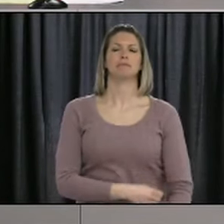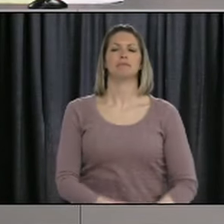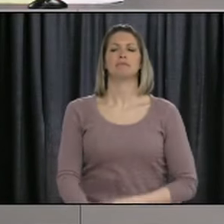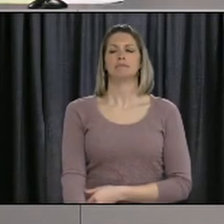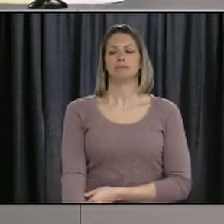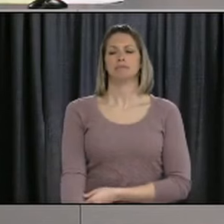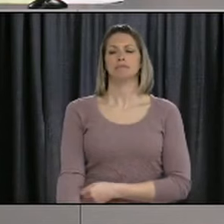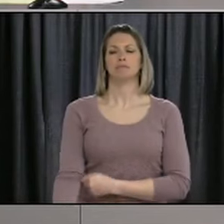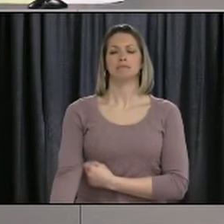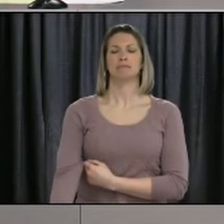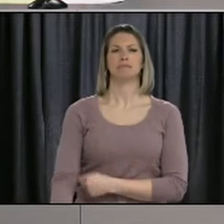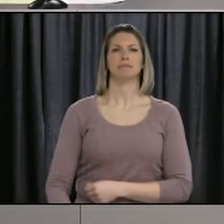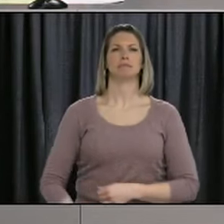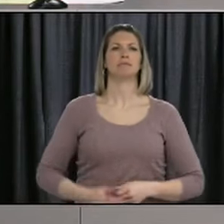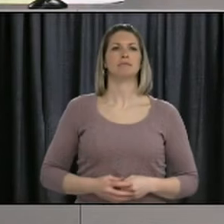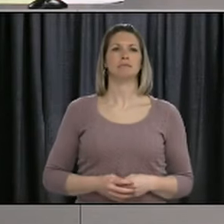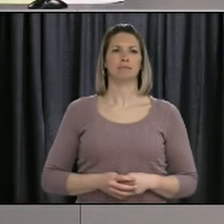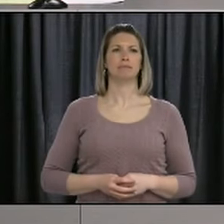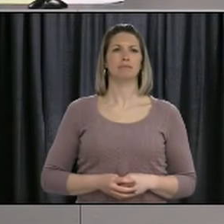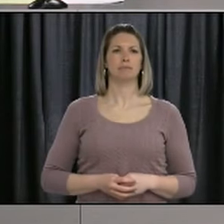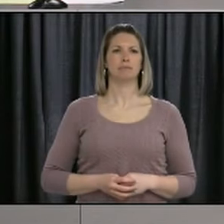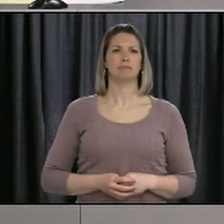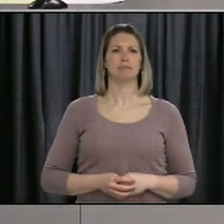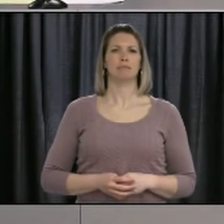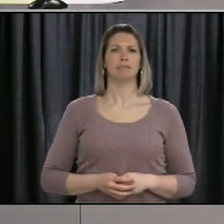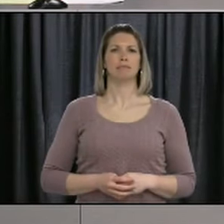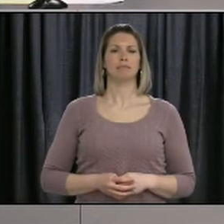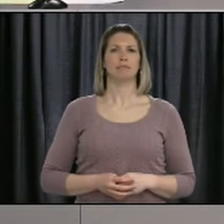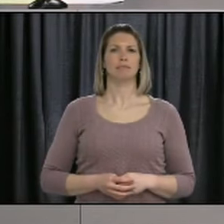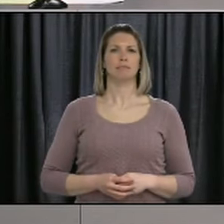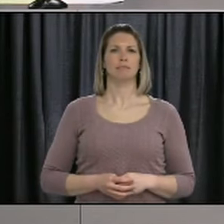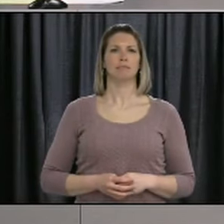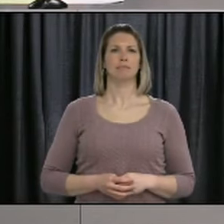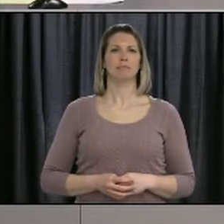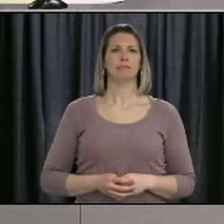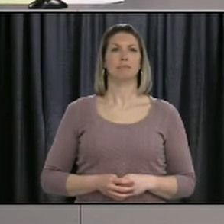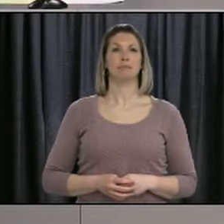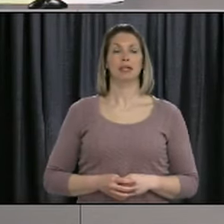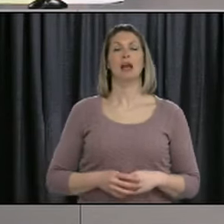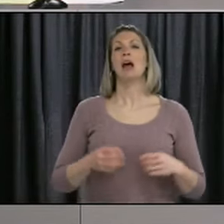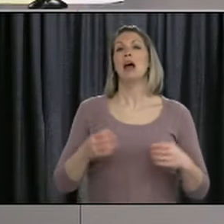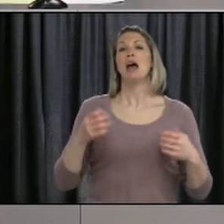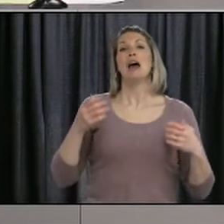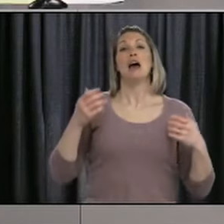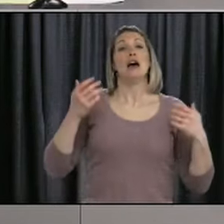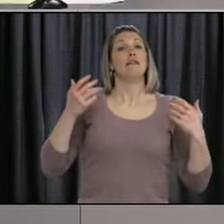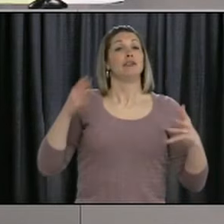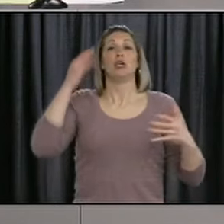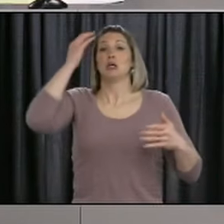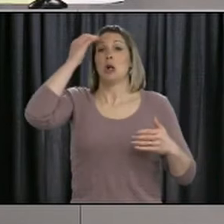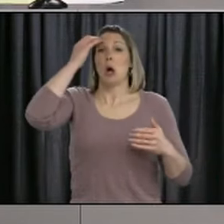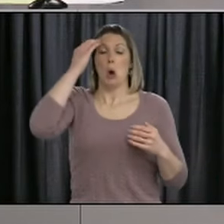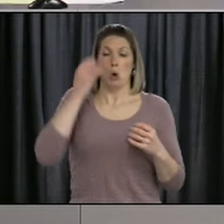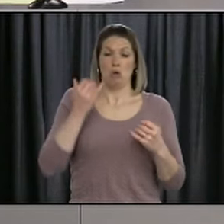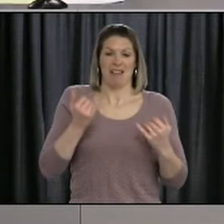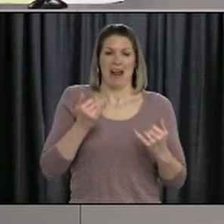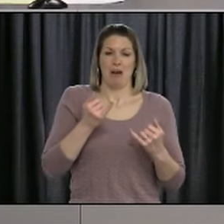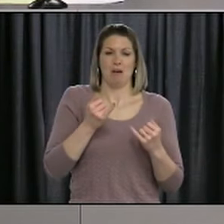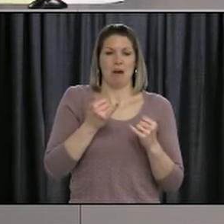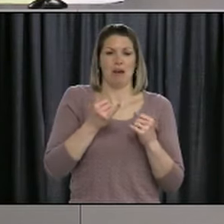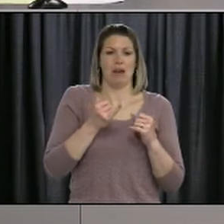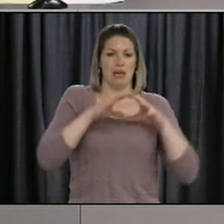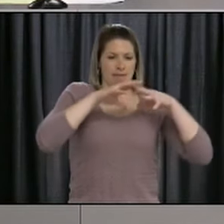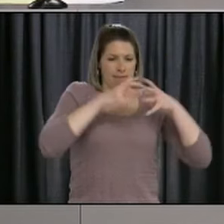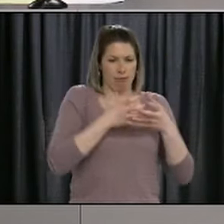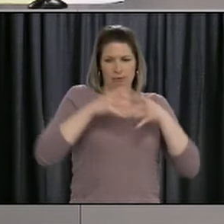Dr. Fitzgerald, I know there's always – already lots of people who are trying to figure out who they're going to double bubble with. For example, grandparents who may have two